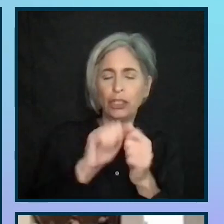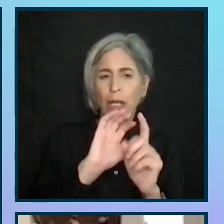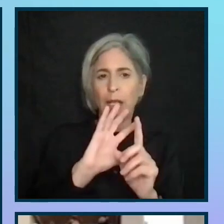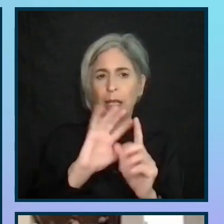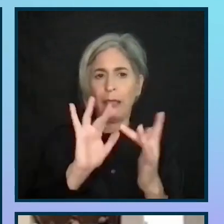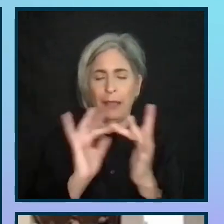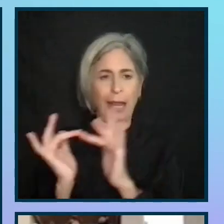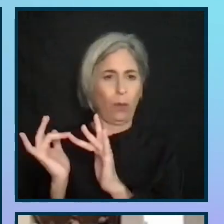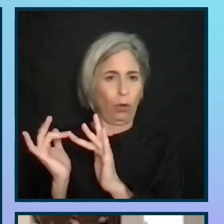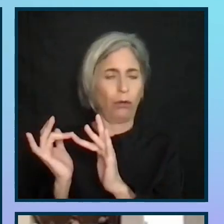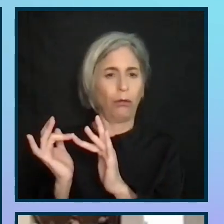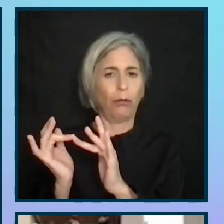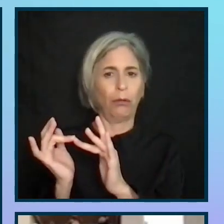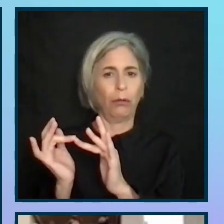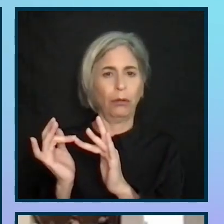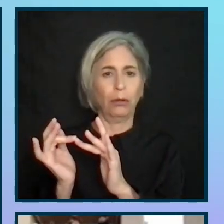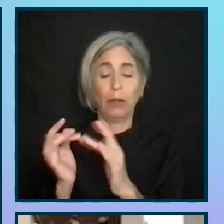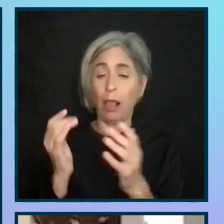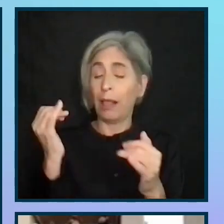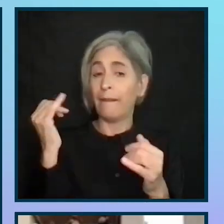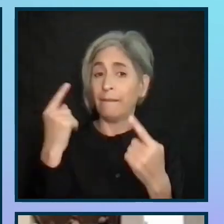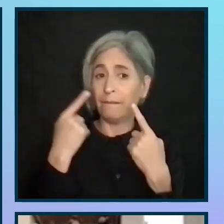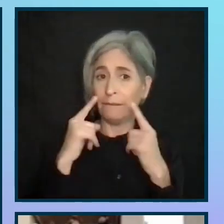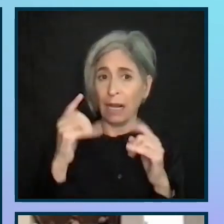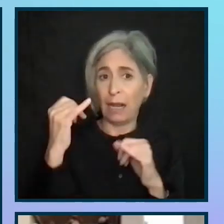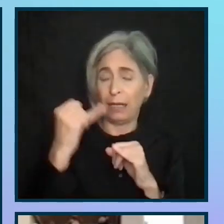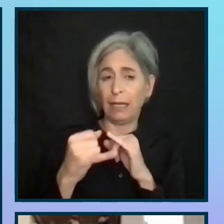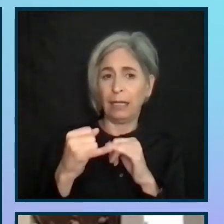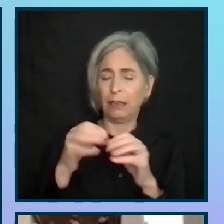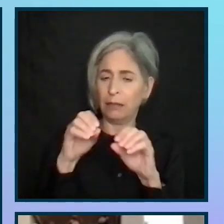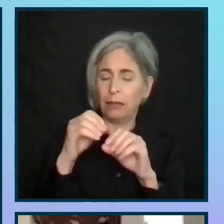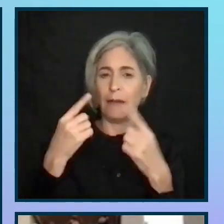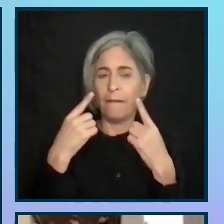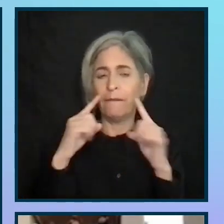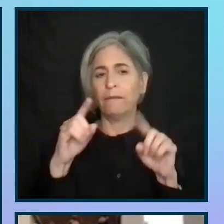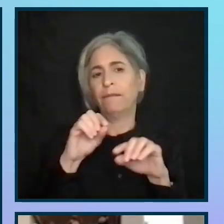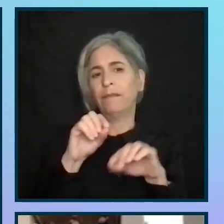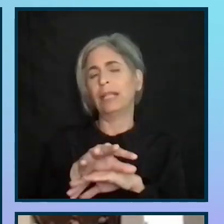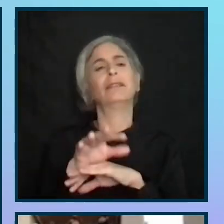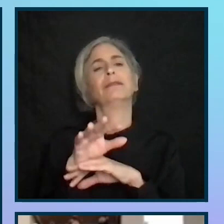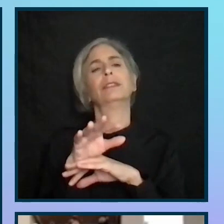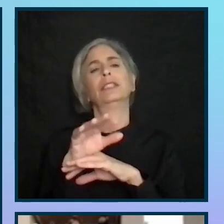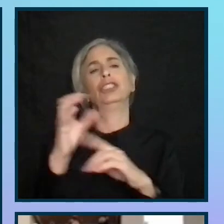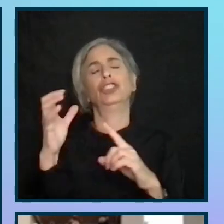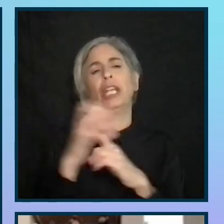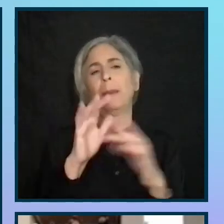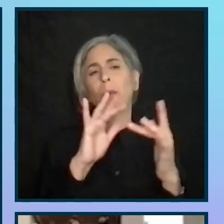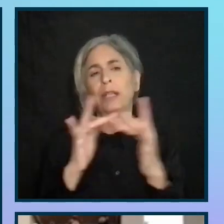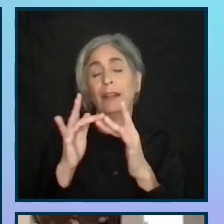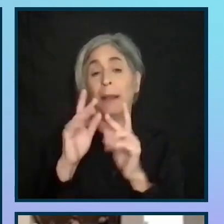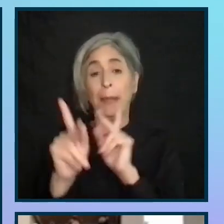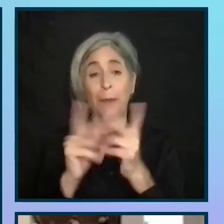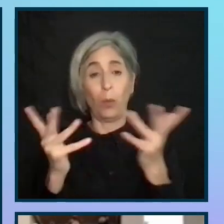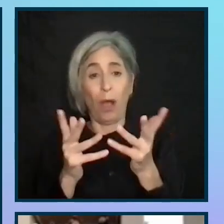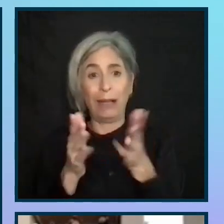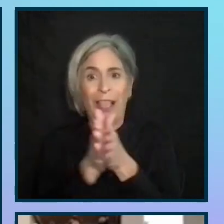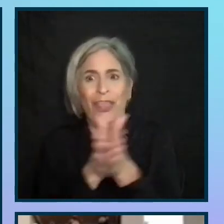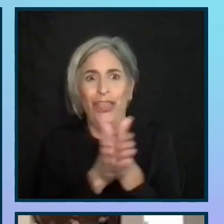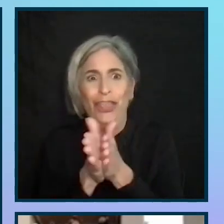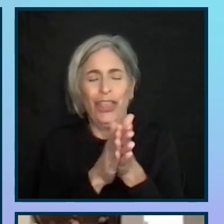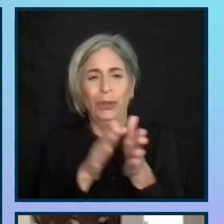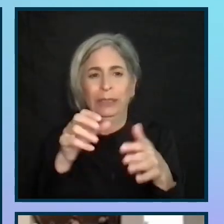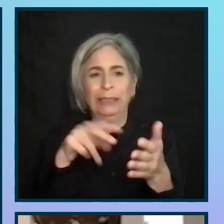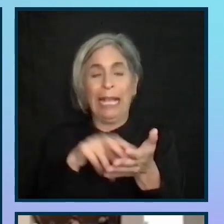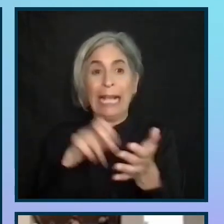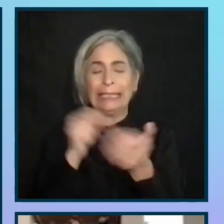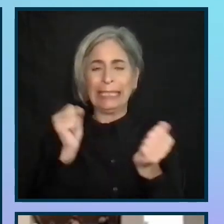oversight. Finally, an effective champion network is filled with enthusiastic people who remember to ask for help, either through